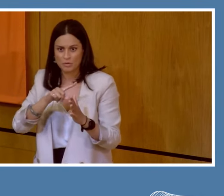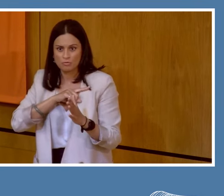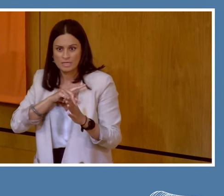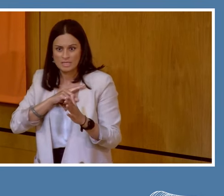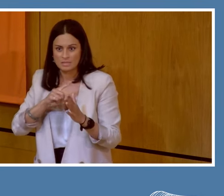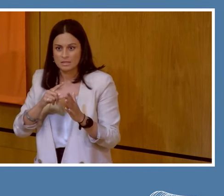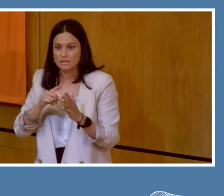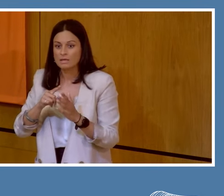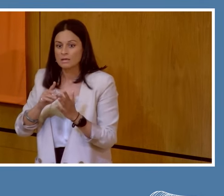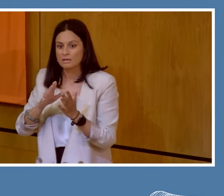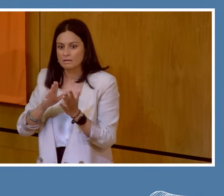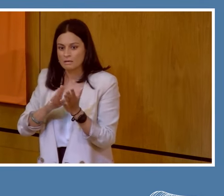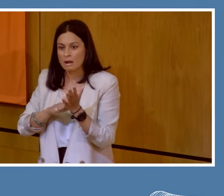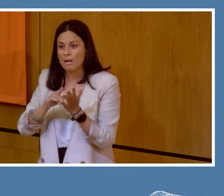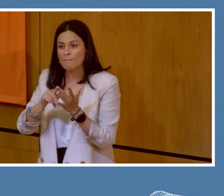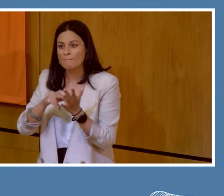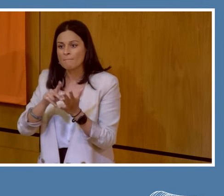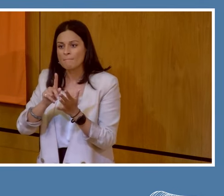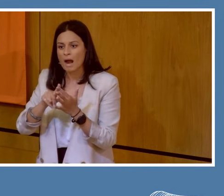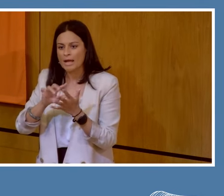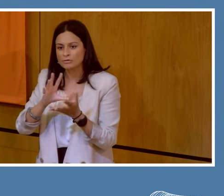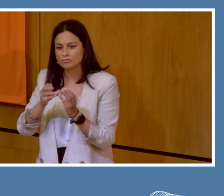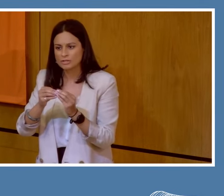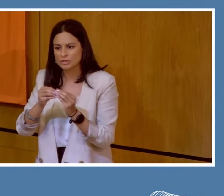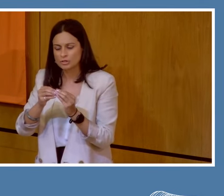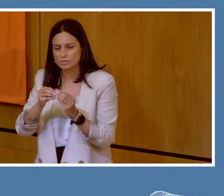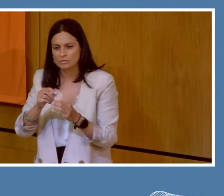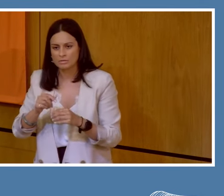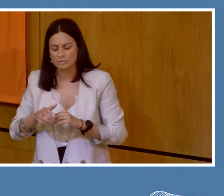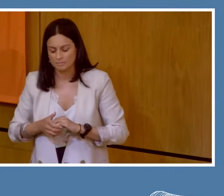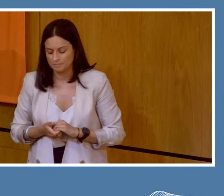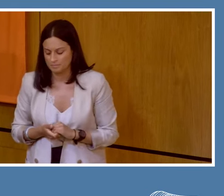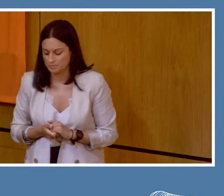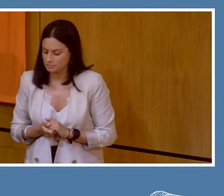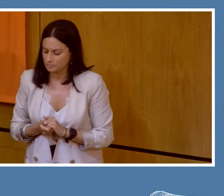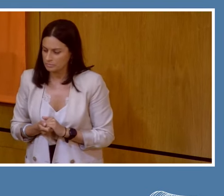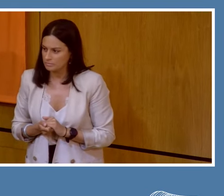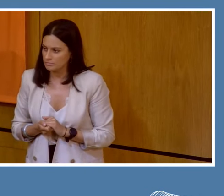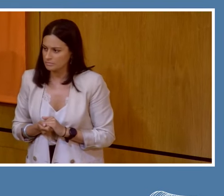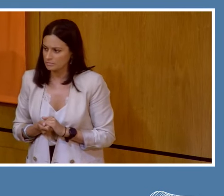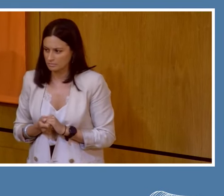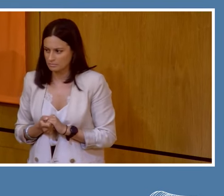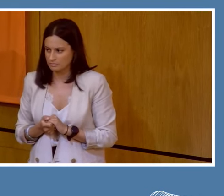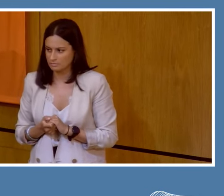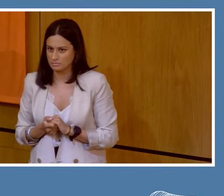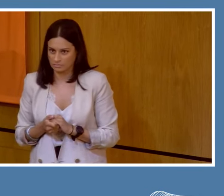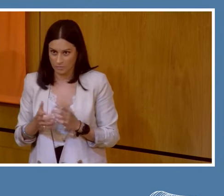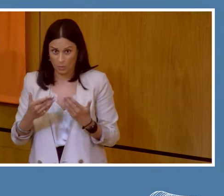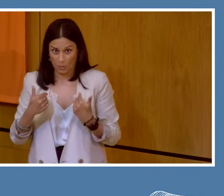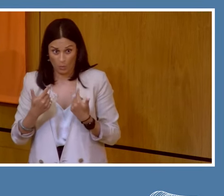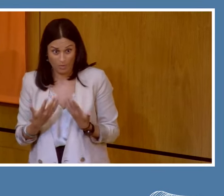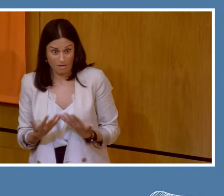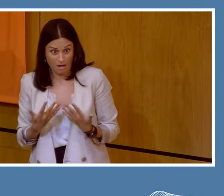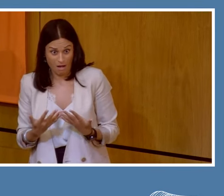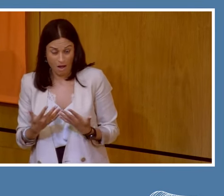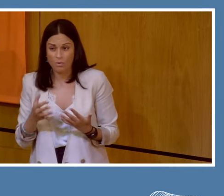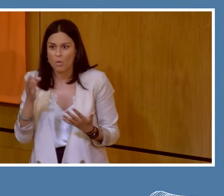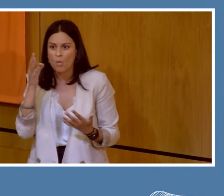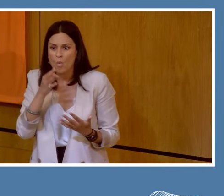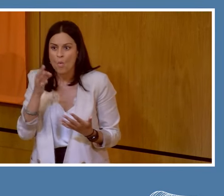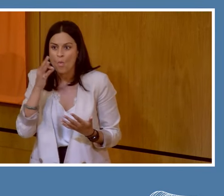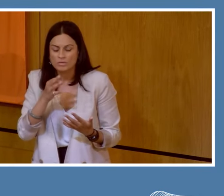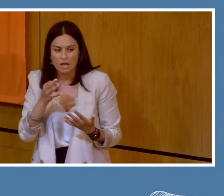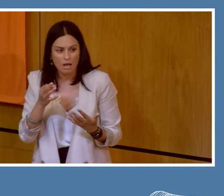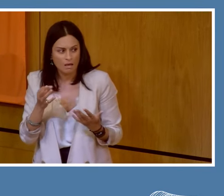in future. And we all know, do we not, that, you know, without water, there's little